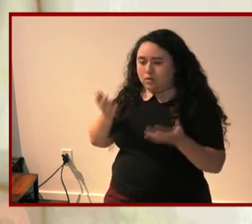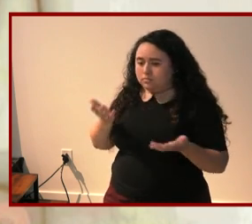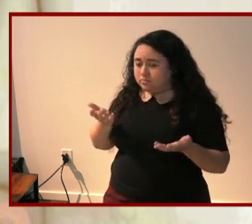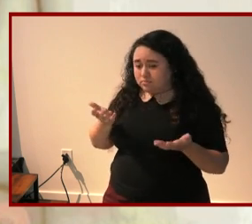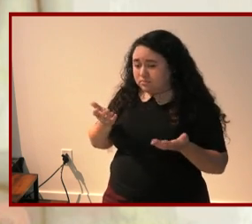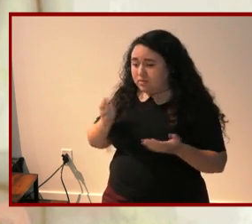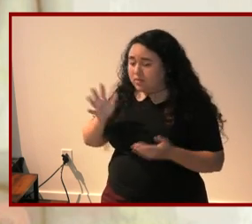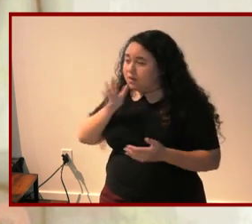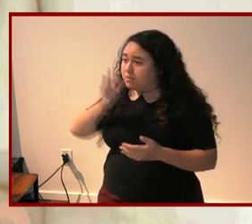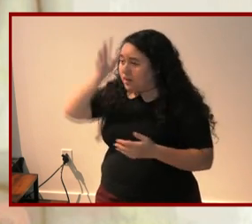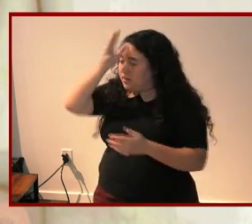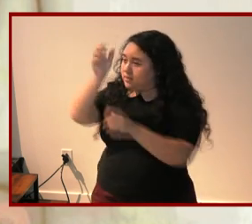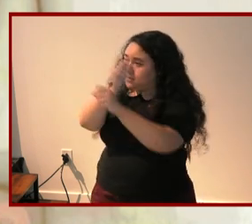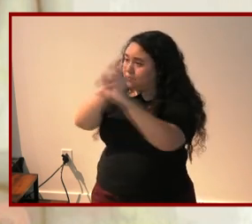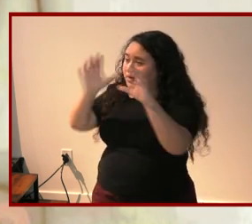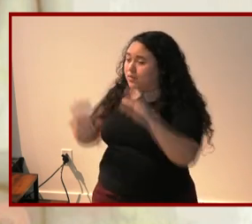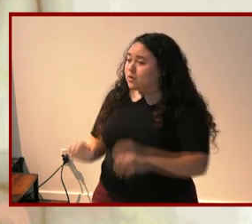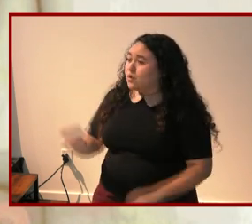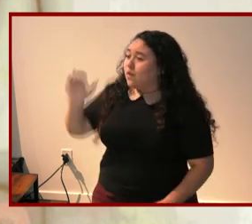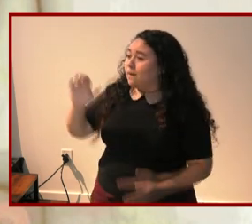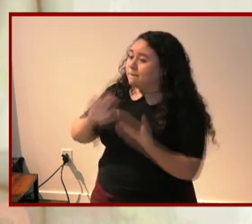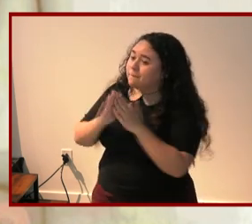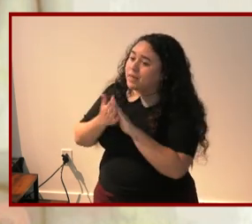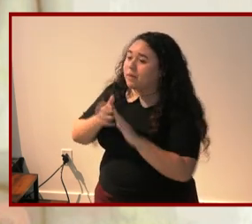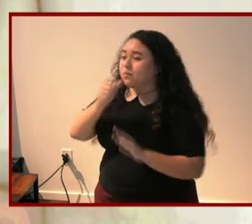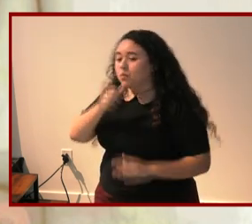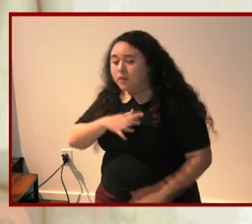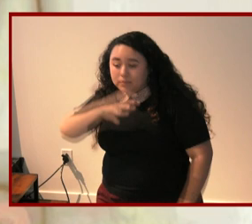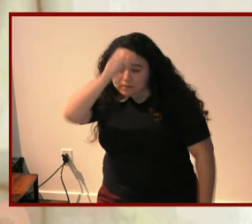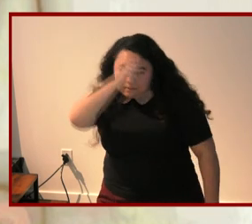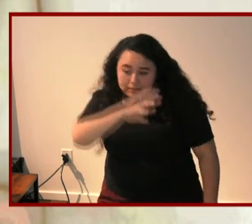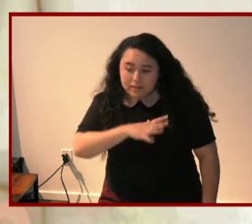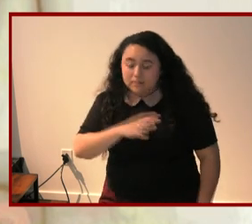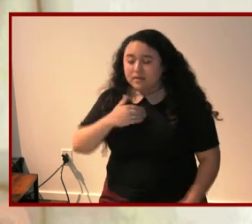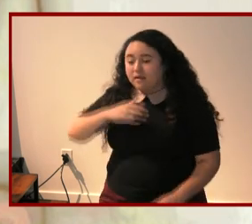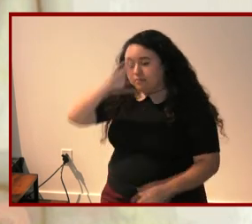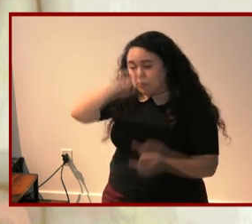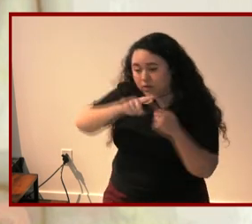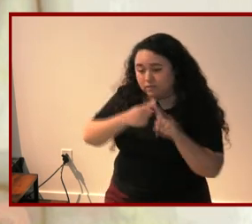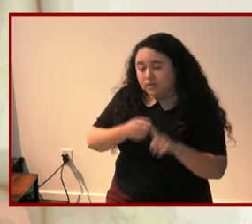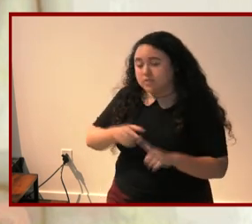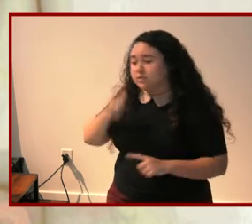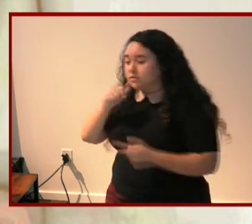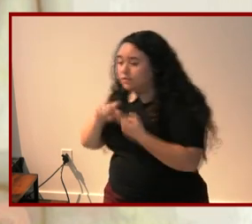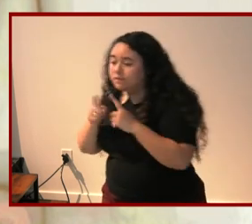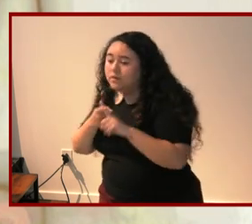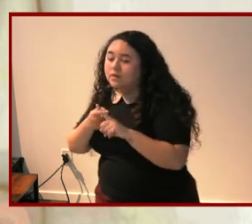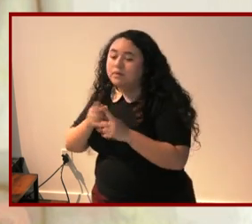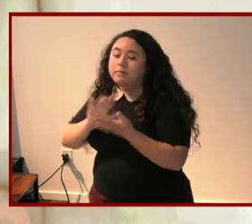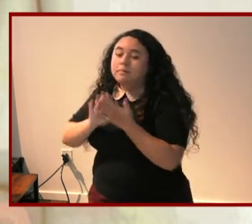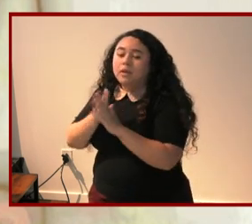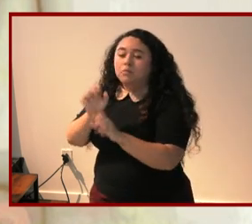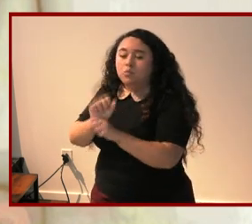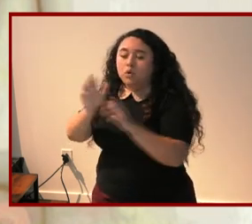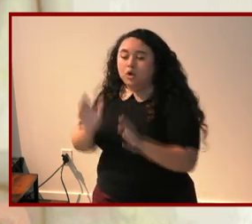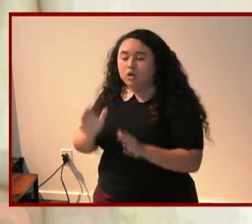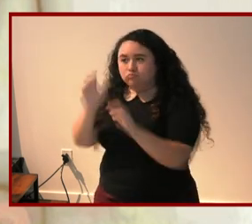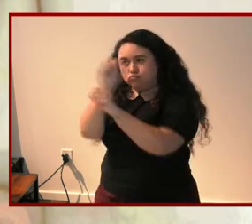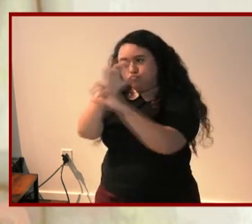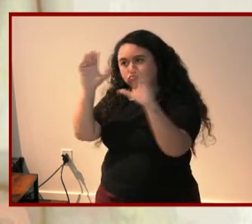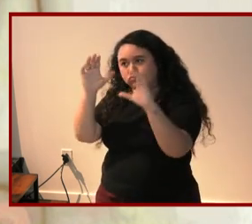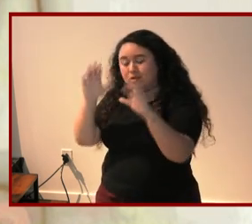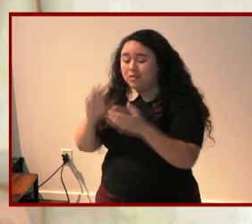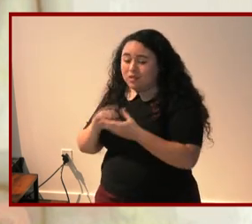parents imaginations they grow up they become women and men they have boyfriends and girlfriends and they become workers the